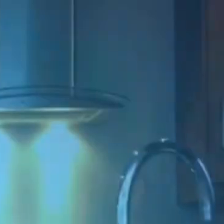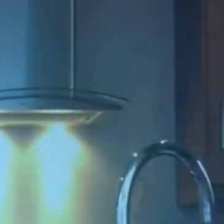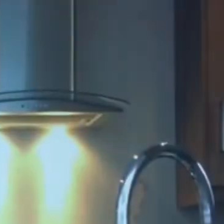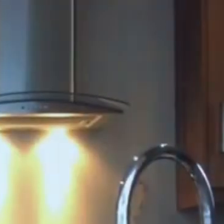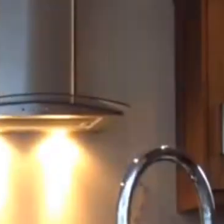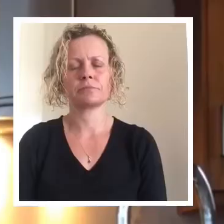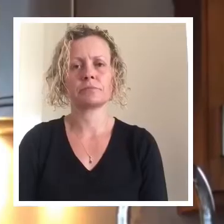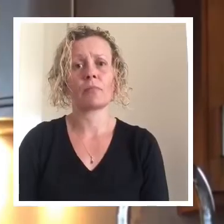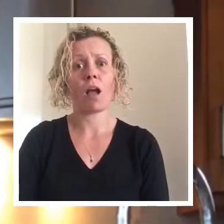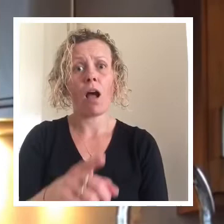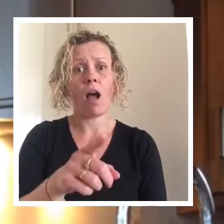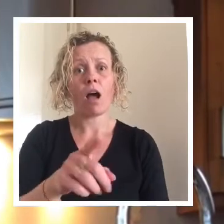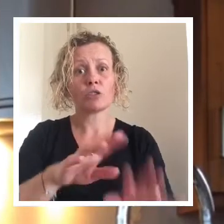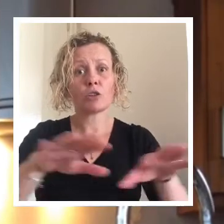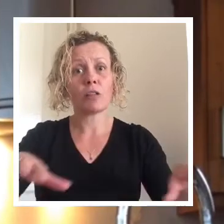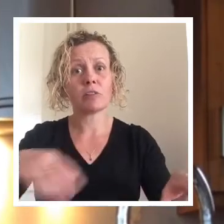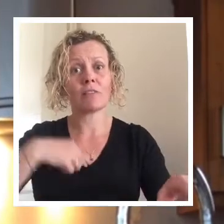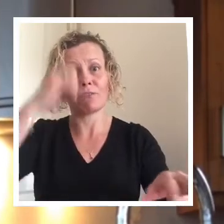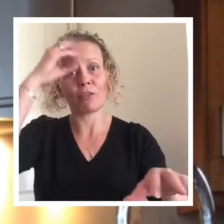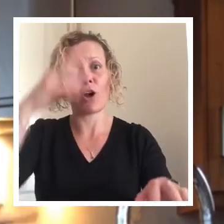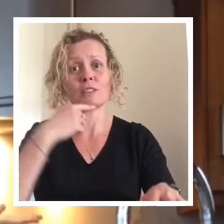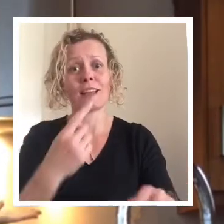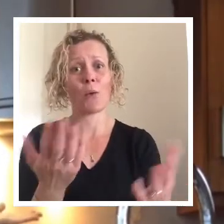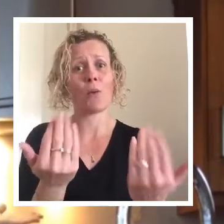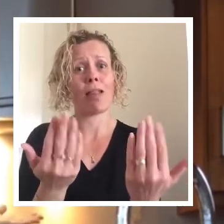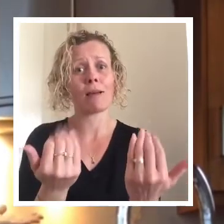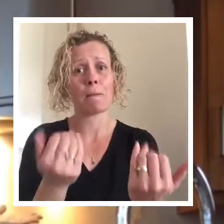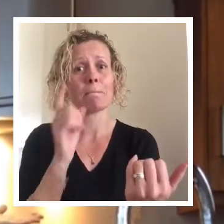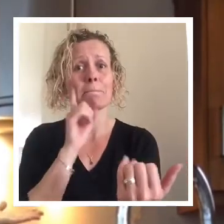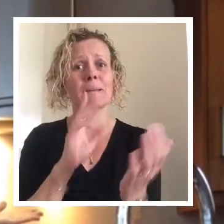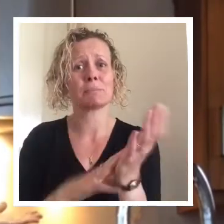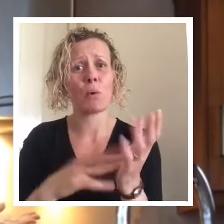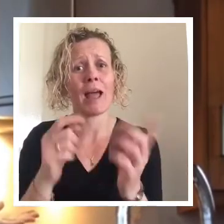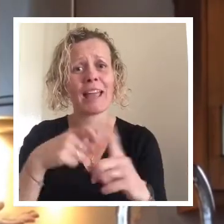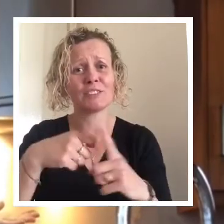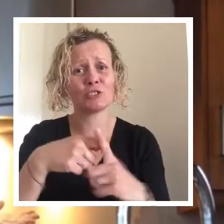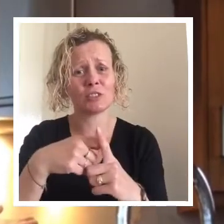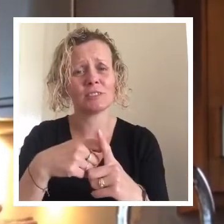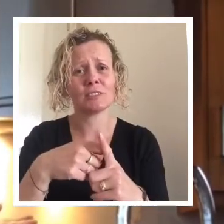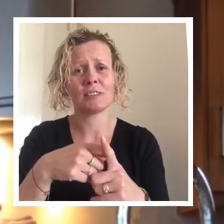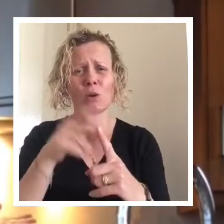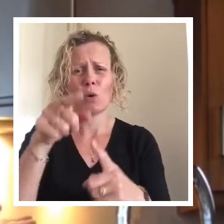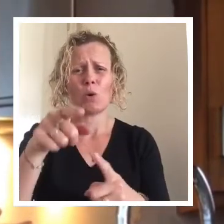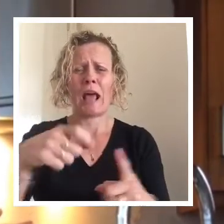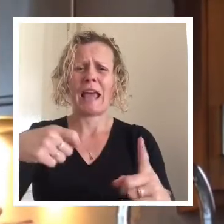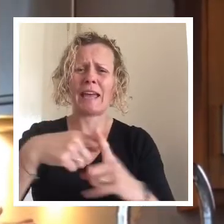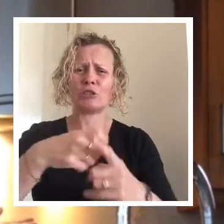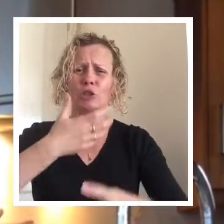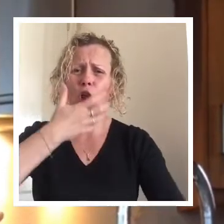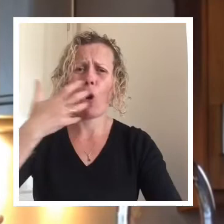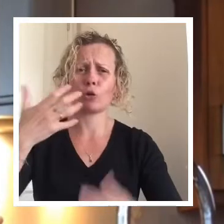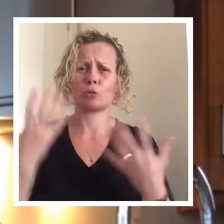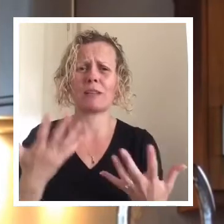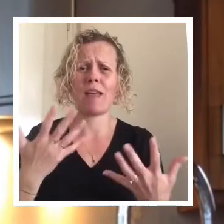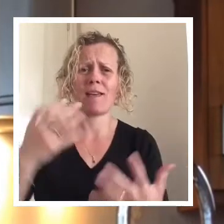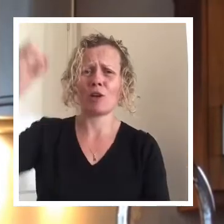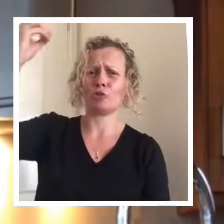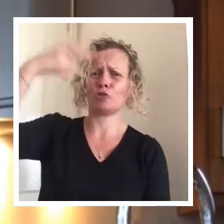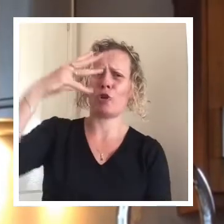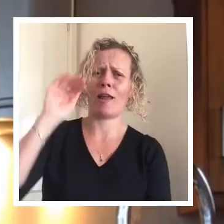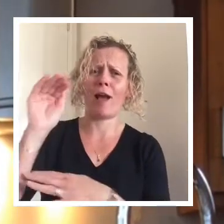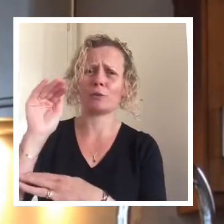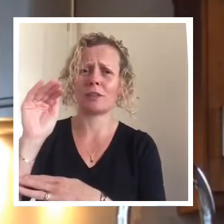Our children, I forgot to say, welcome to Mrs. Murray's kitchen. Mrs. Murray's kitchen is a bit hot today, it is very sunny and Mrs.